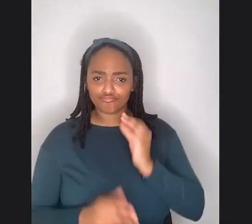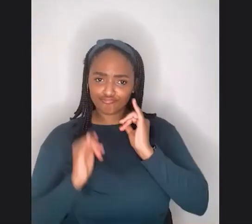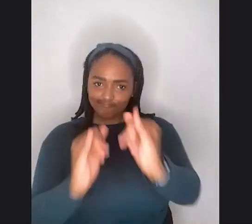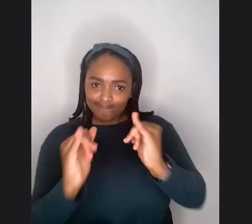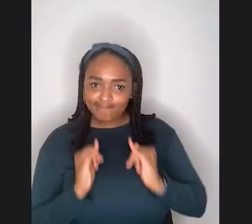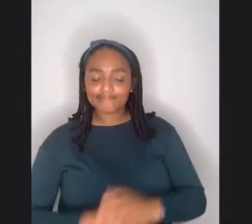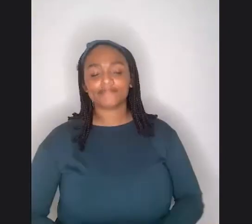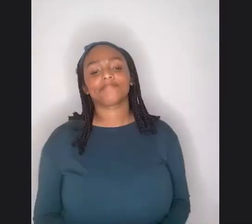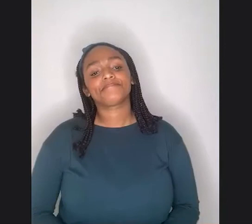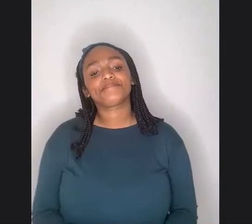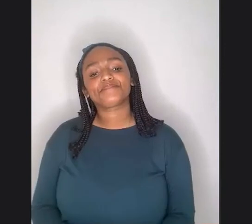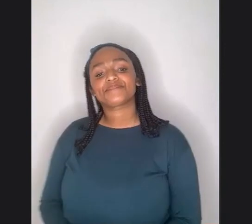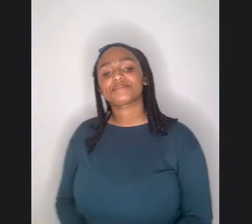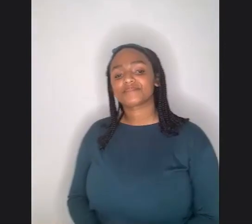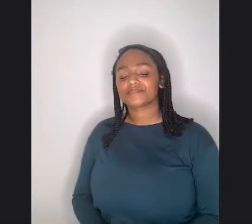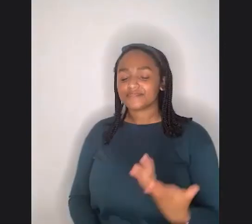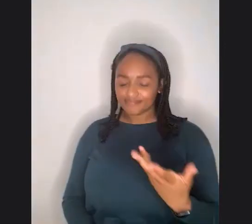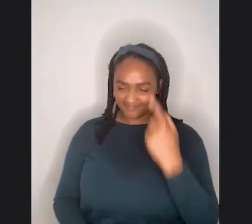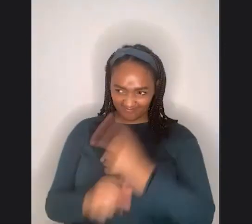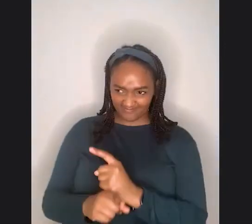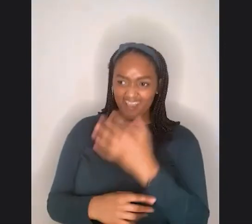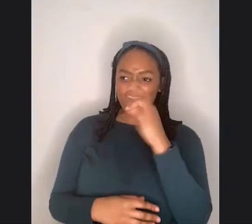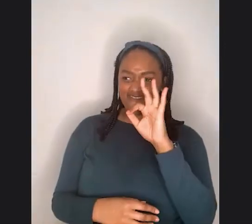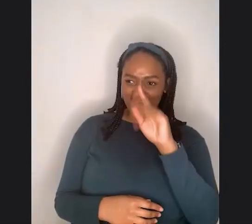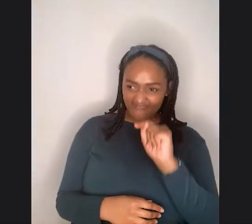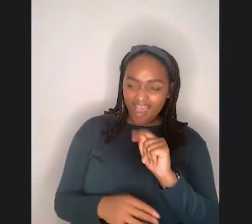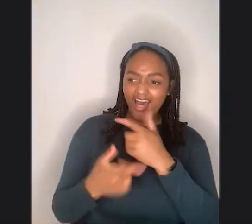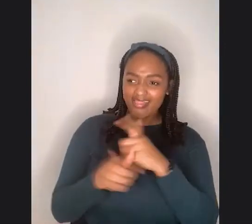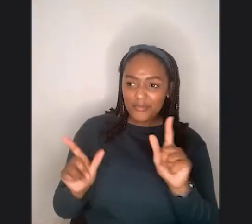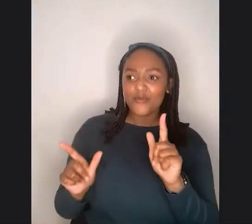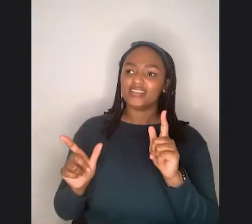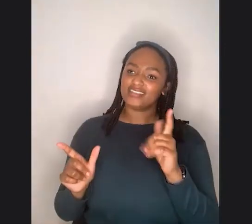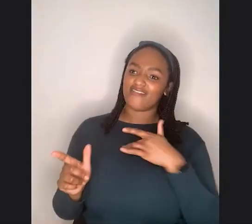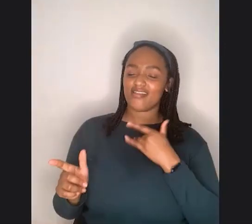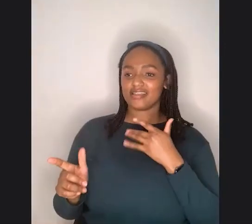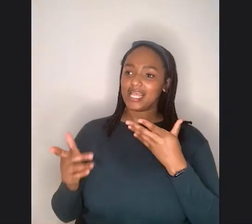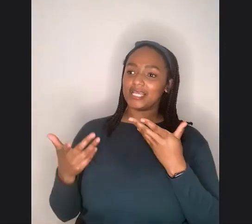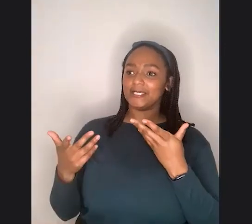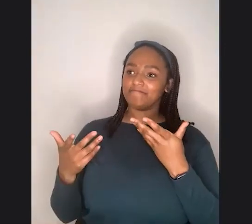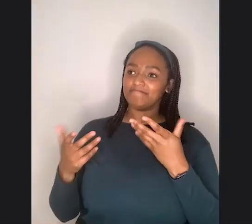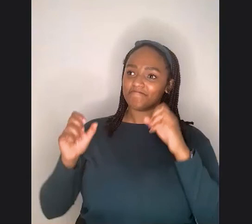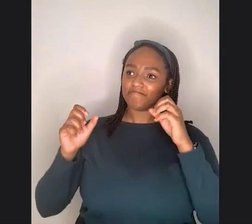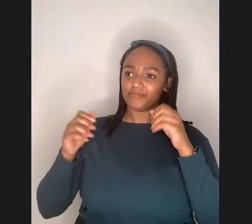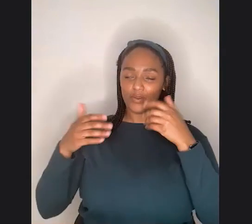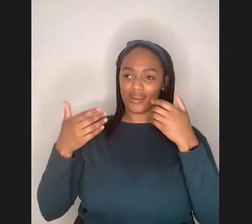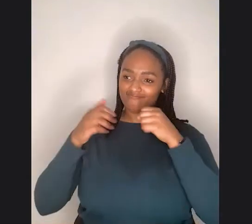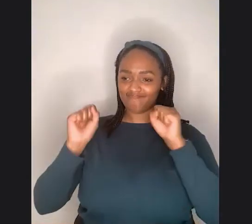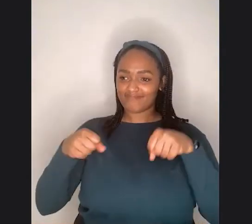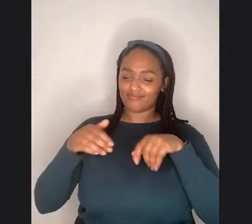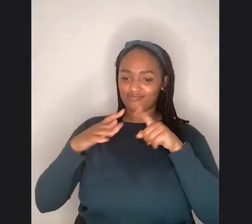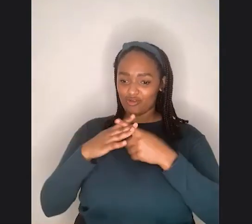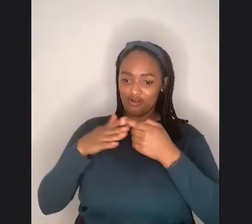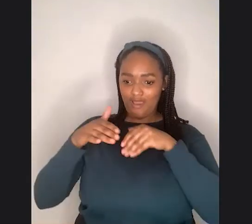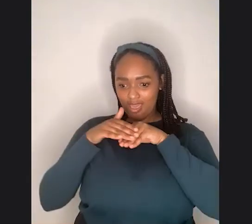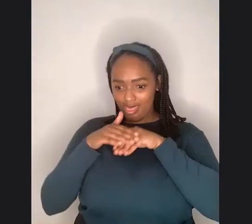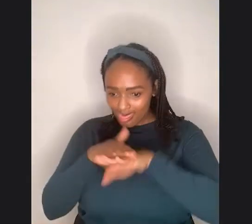I always say fat liberation is like the gateway drug, you know, it's such a beginning